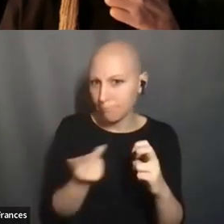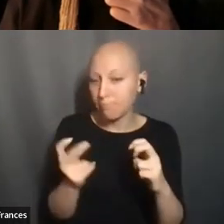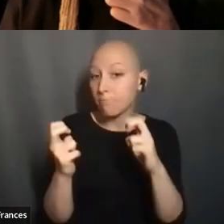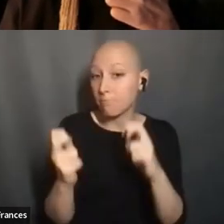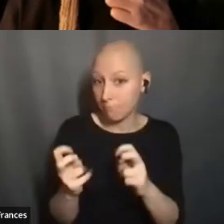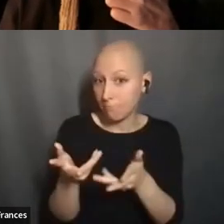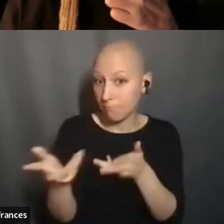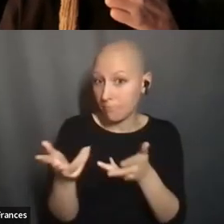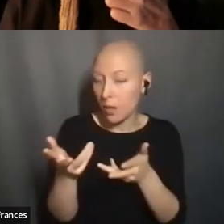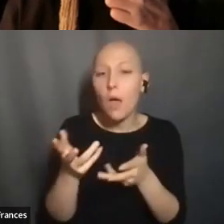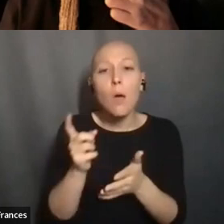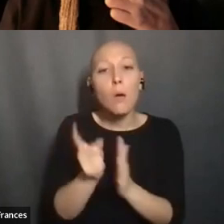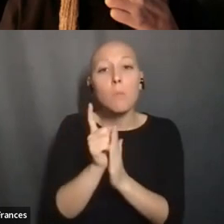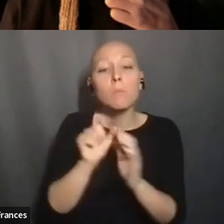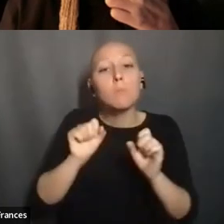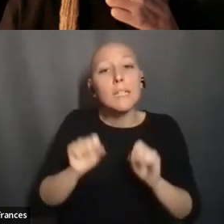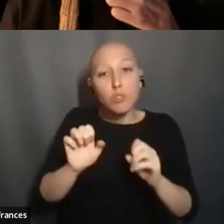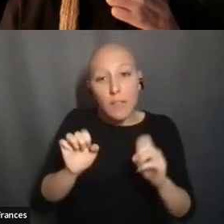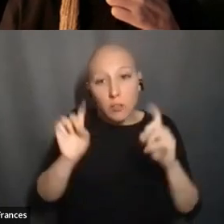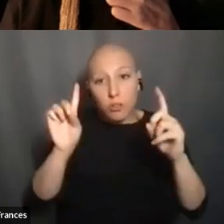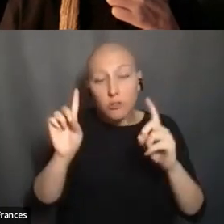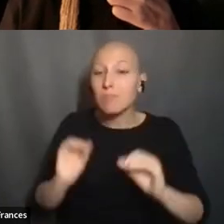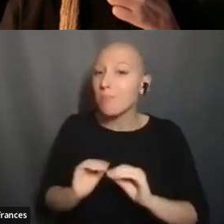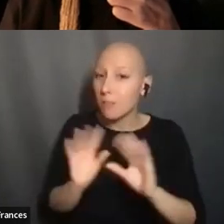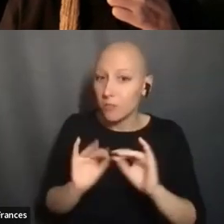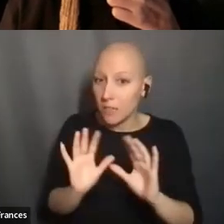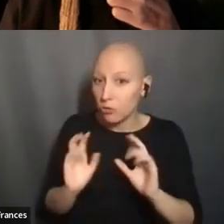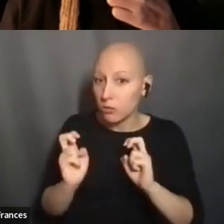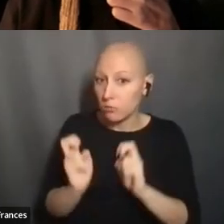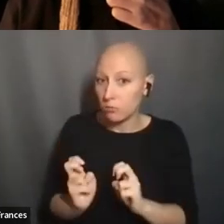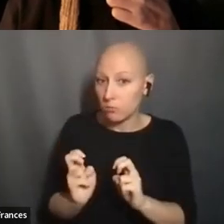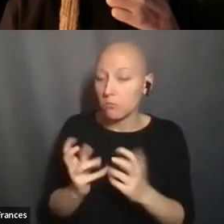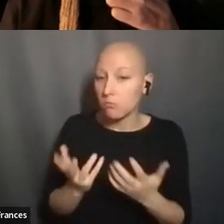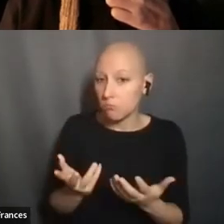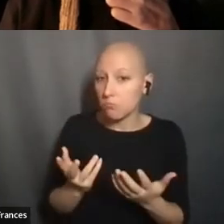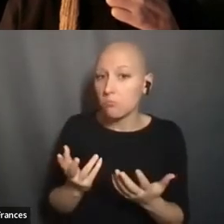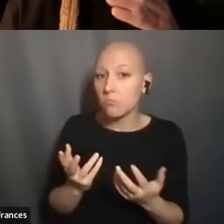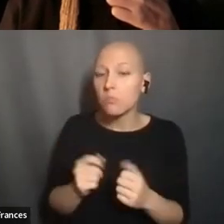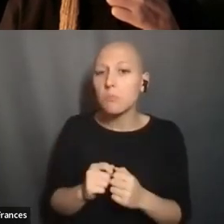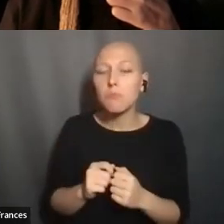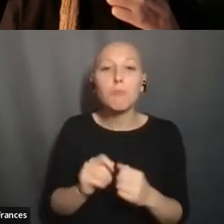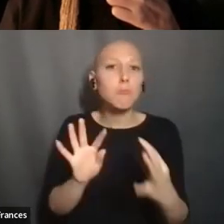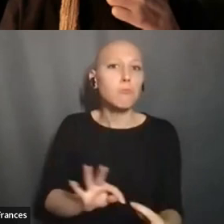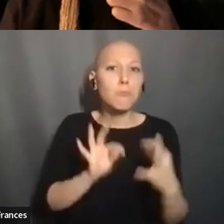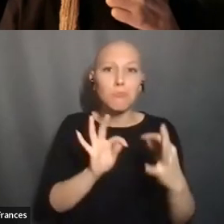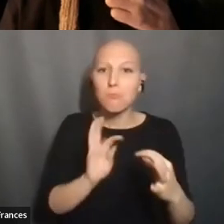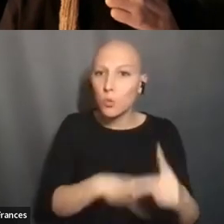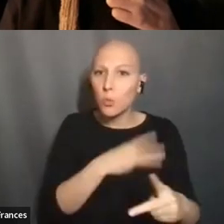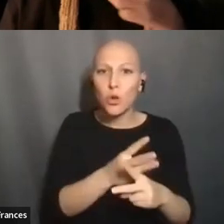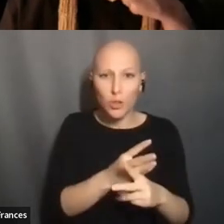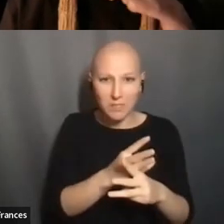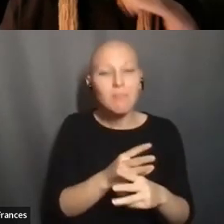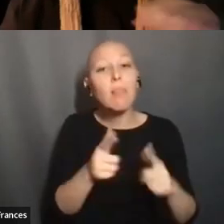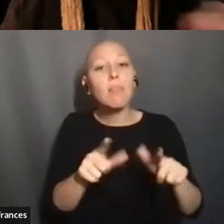EDUCATION AND CLARIFICATION IN WHICH, LET'S SAY, IDEALLY THE LANGUAGE COULD BE DEGENICIZED.